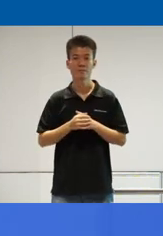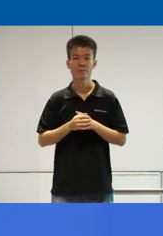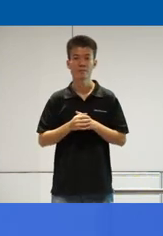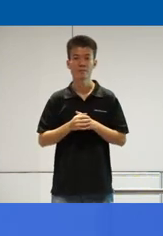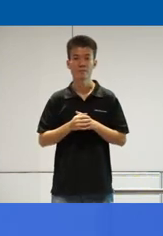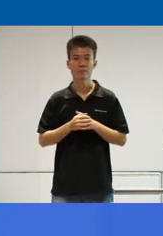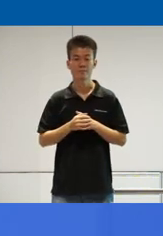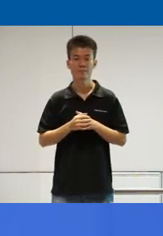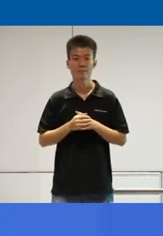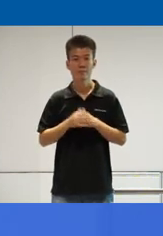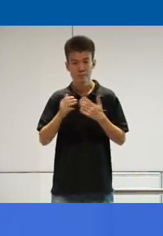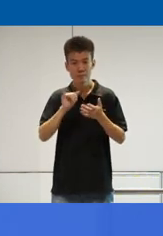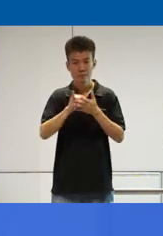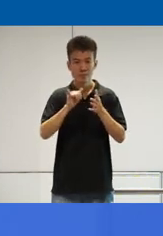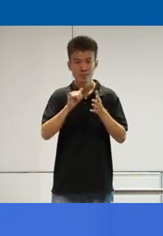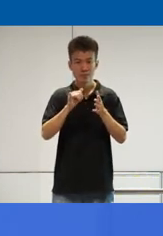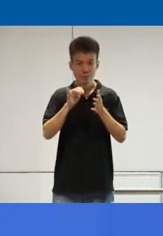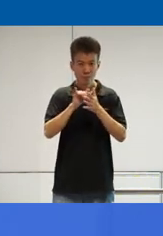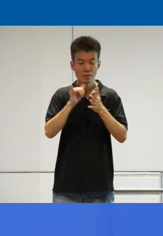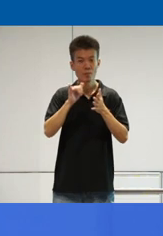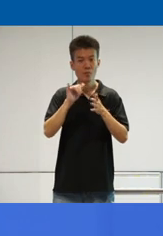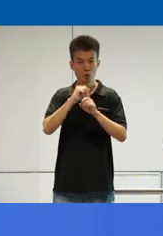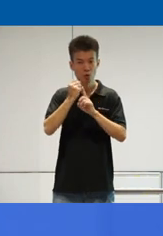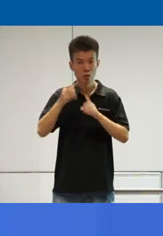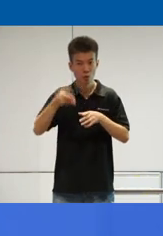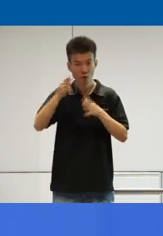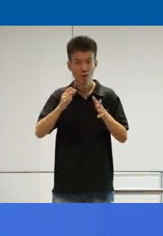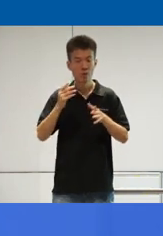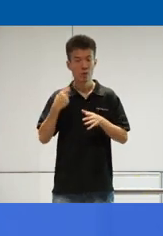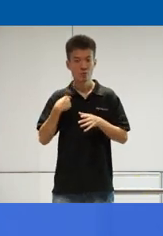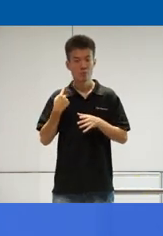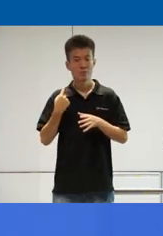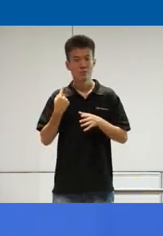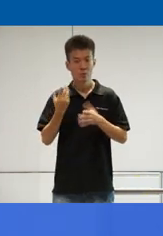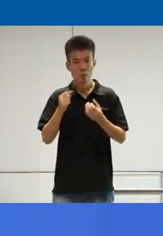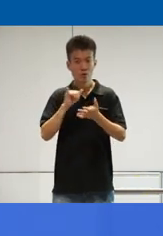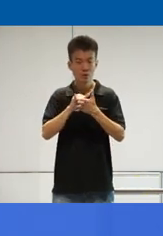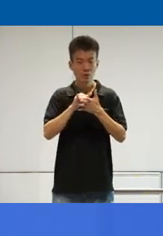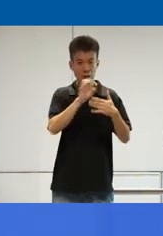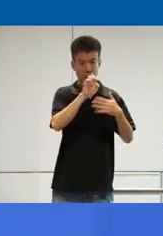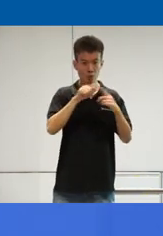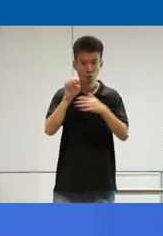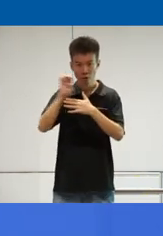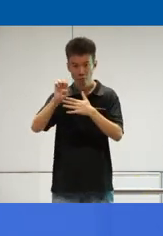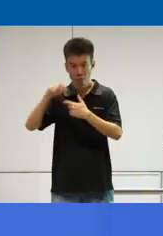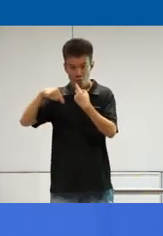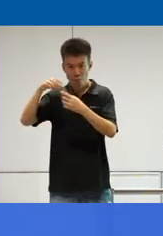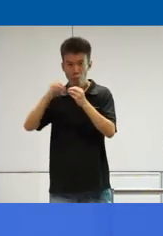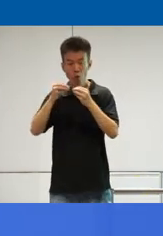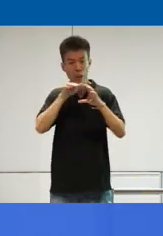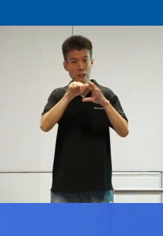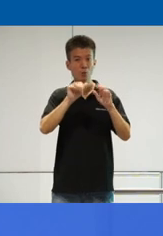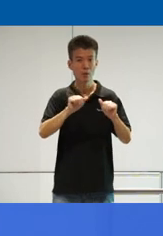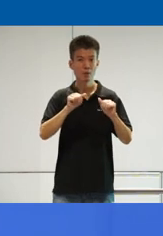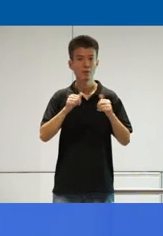Hyundai, as a smart mobility solution provider, we always want the end-to-end travel more accessible